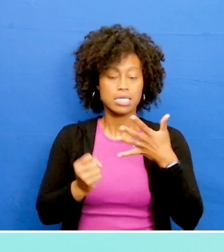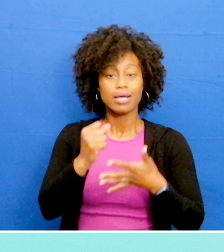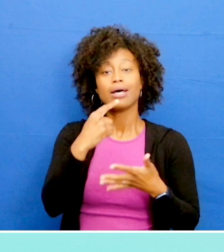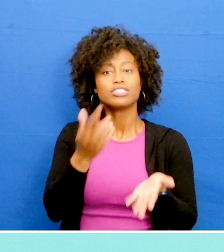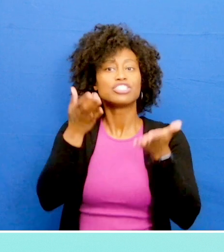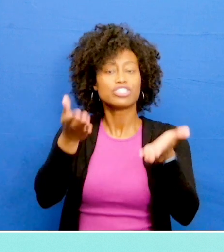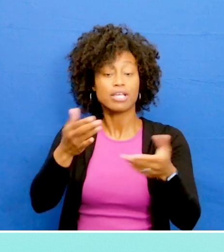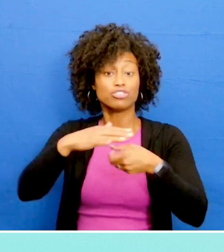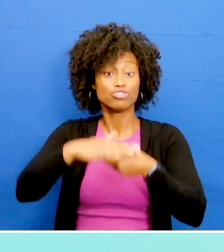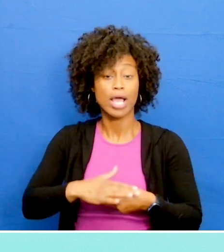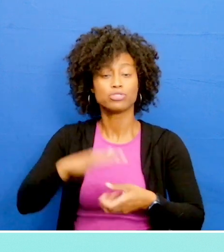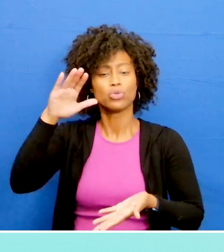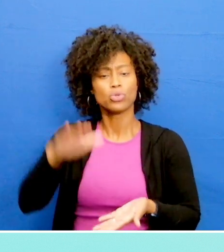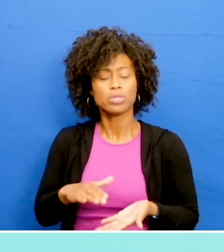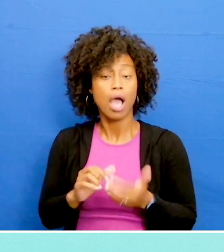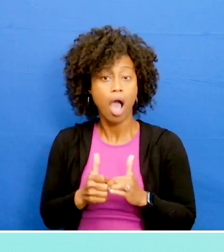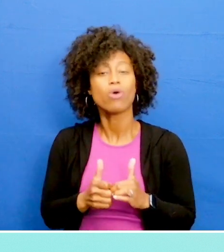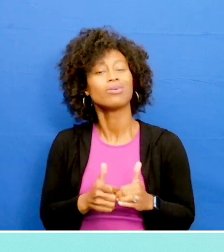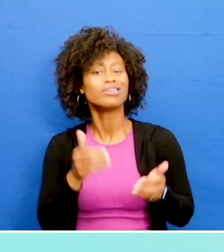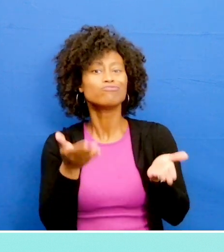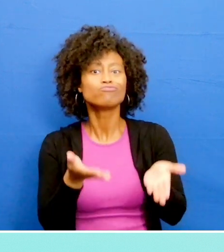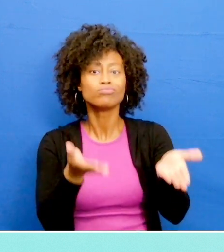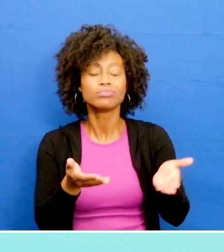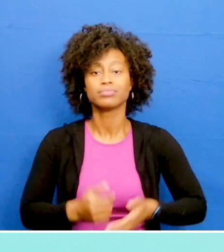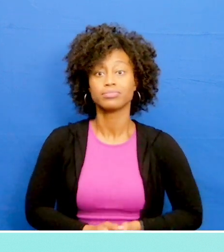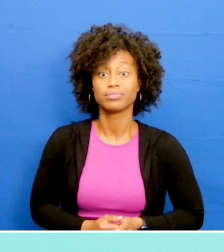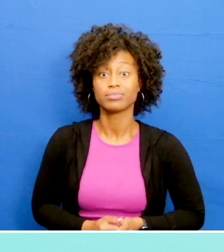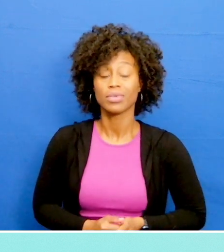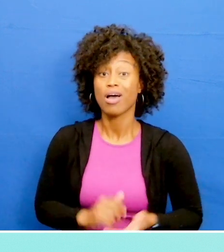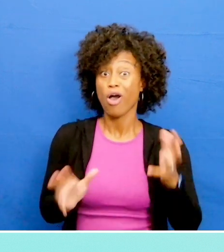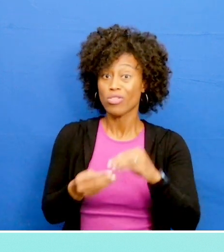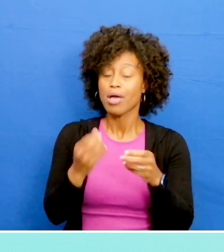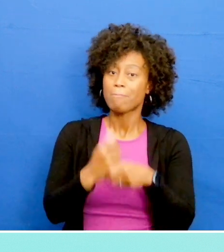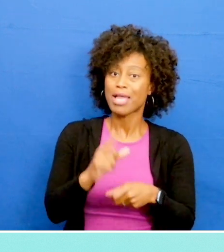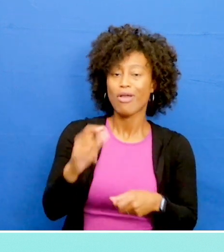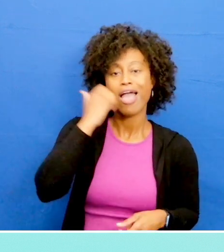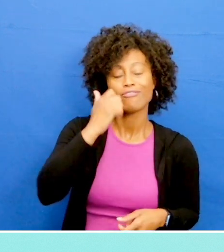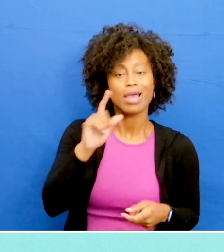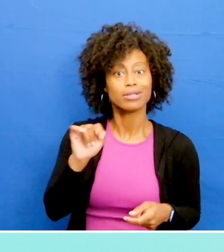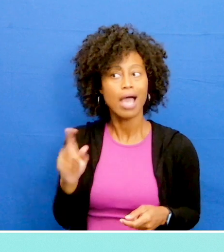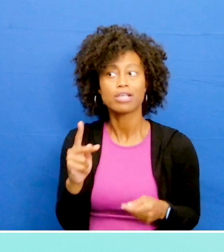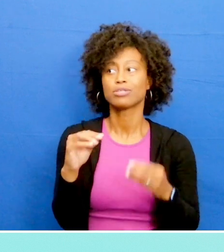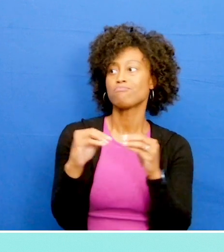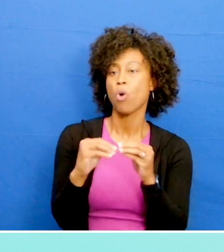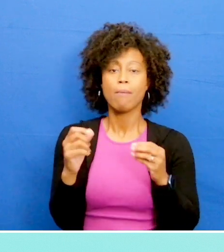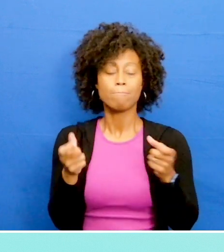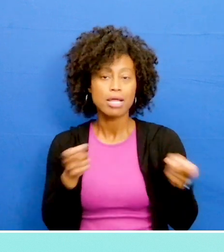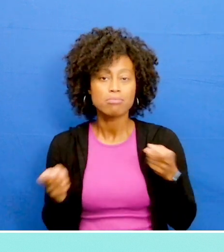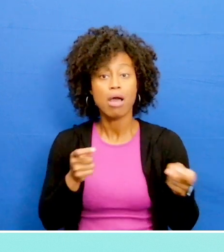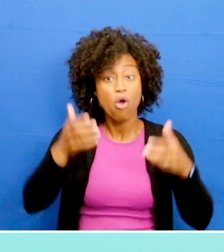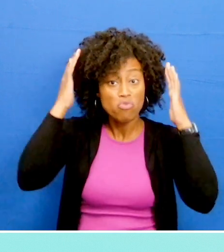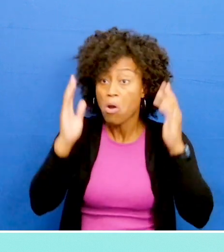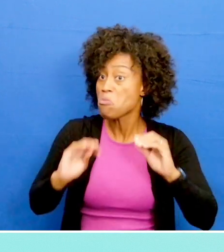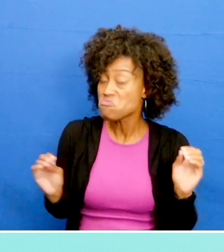-reducing techniques. All of this support makes everyday tasks more manageable, less overwhelming, and it helps people feel more